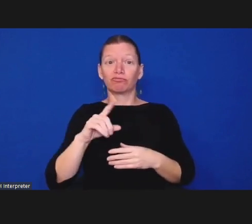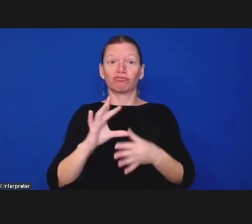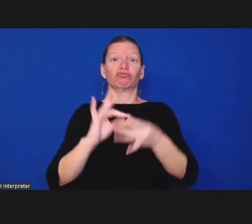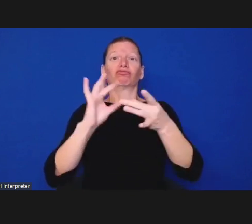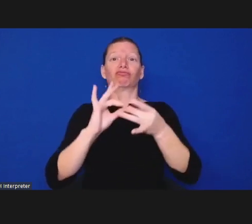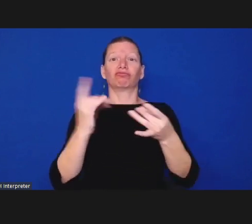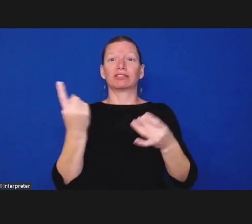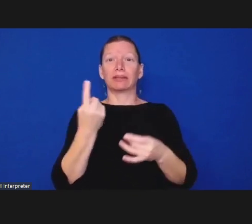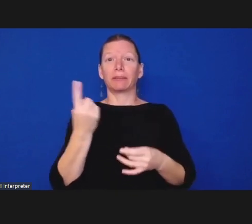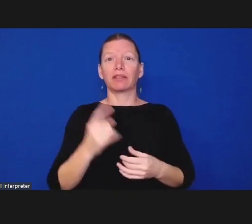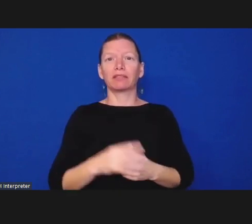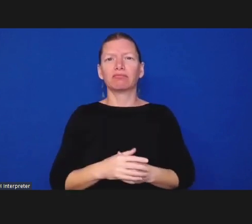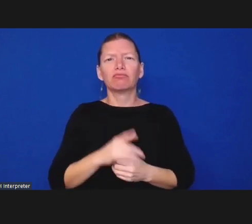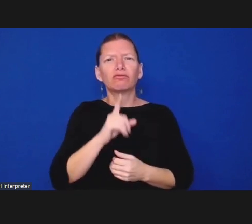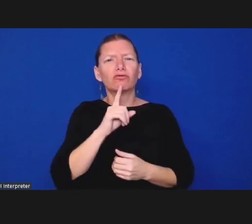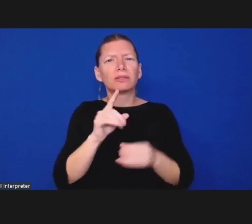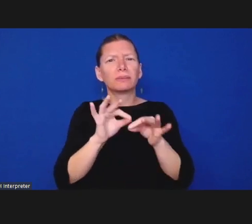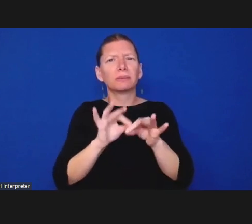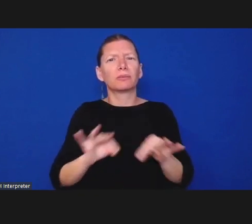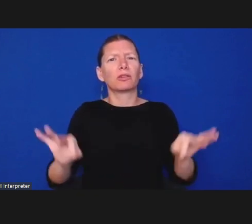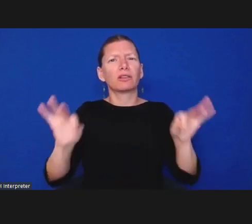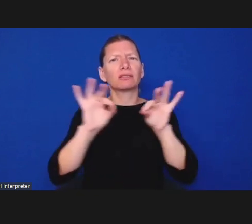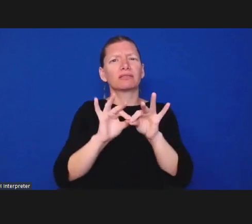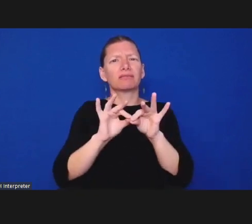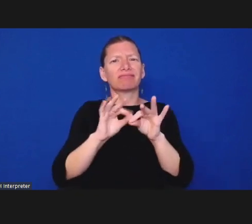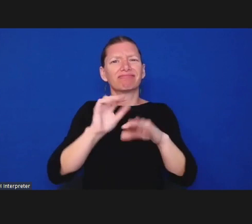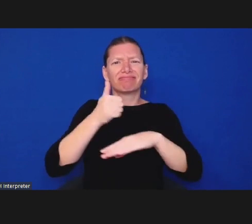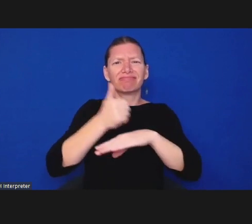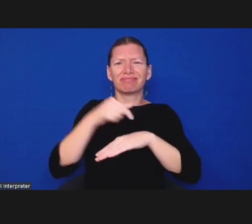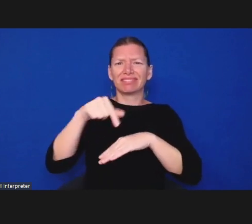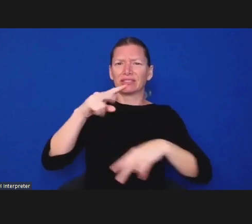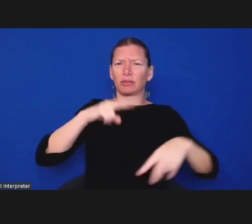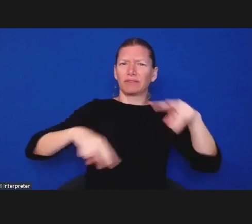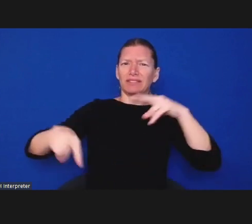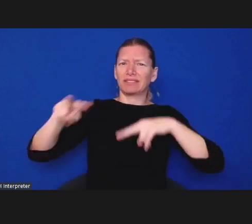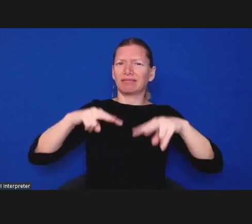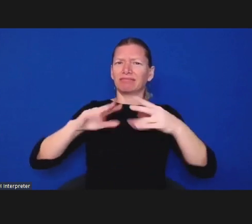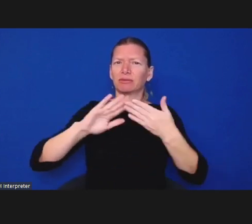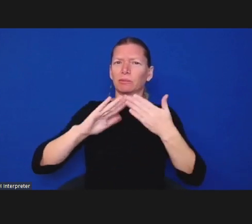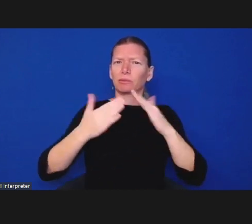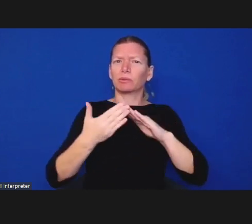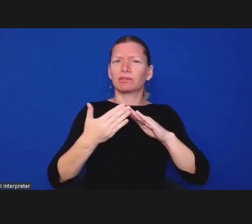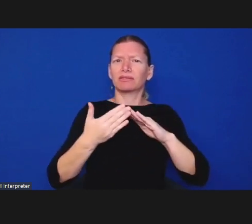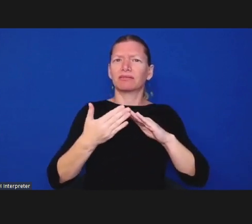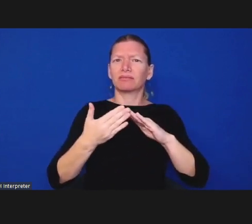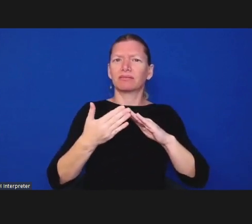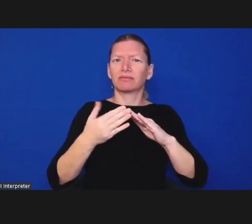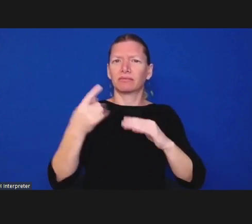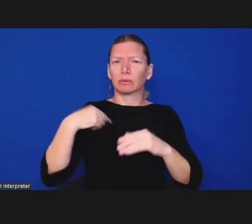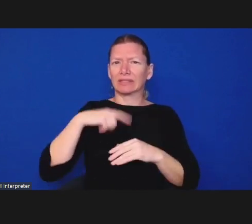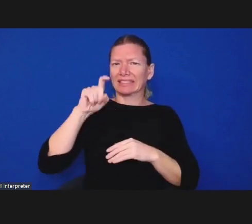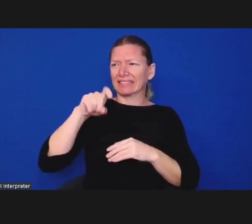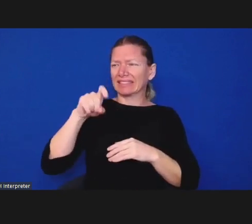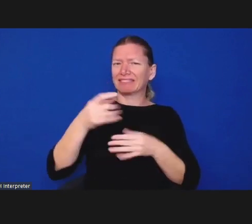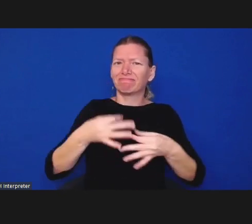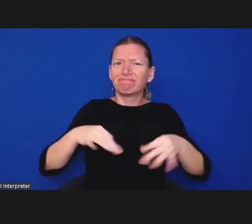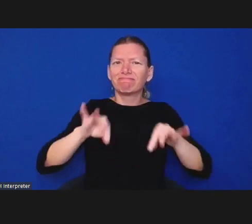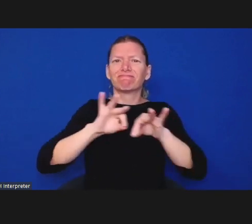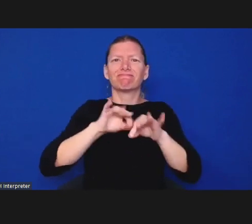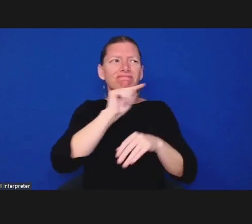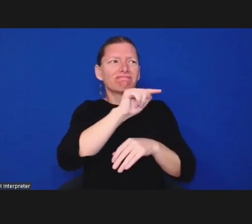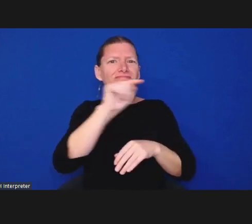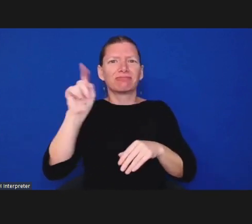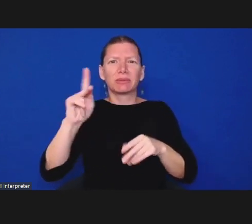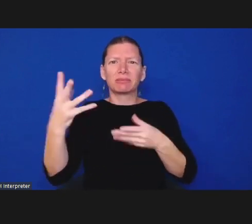as i've said a few times is having all the stakeholders and i will say that um you know i've certainly heard in these